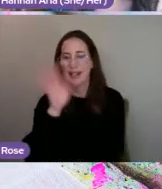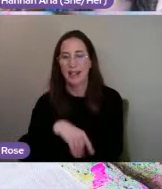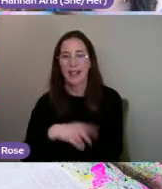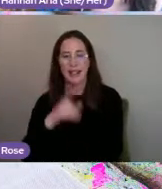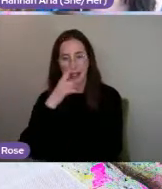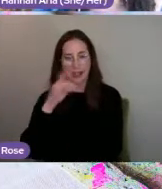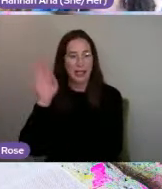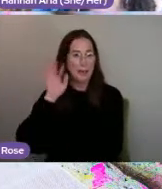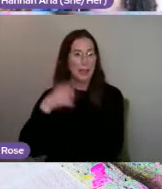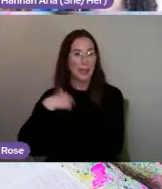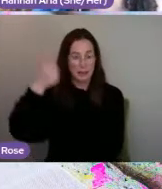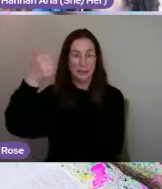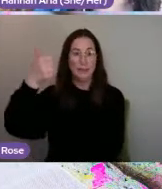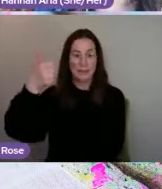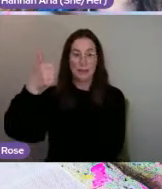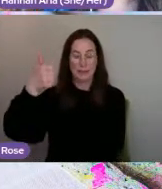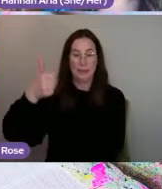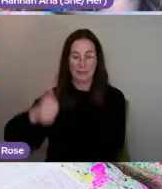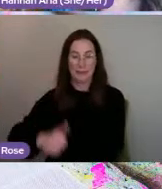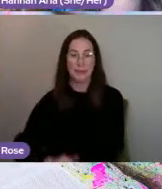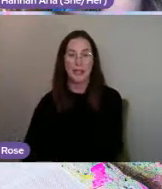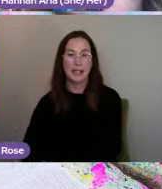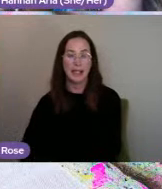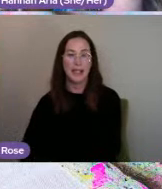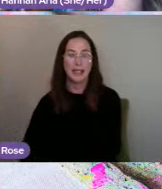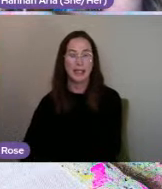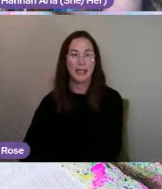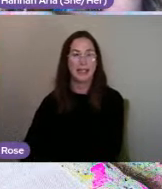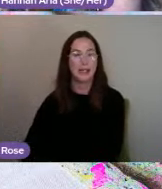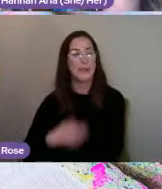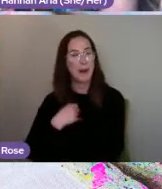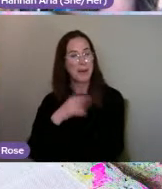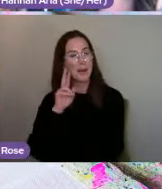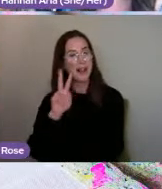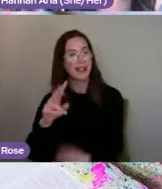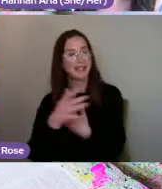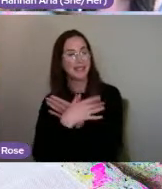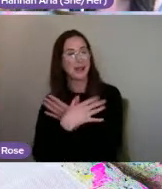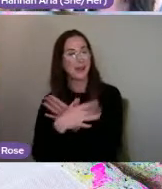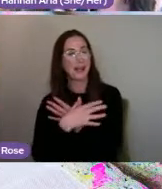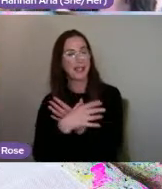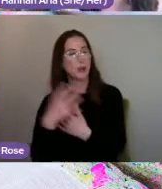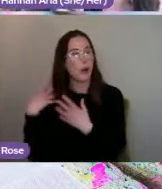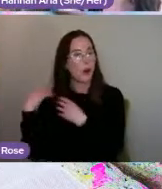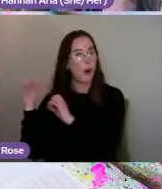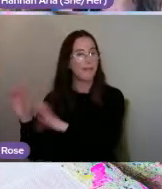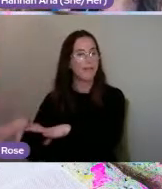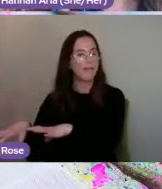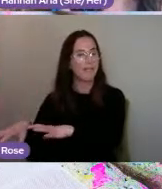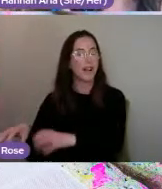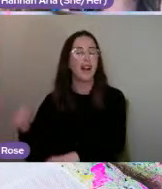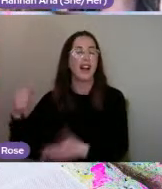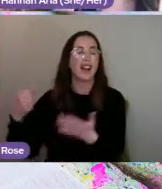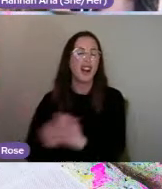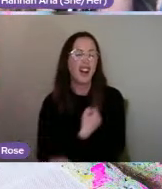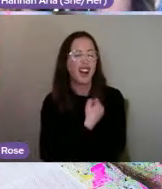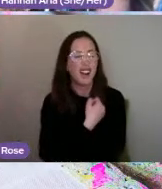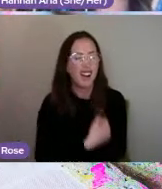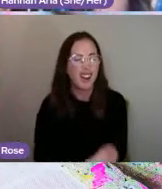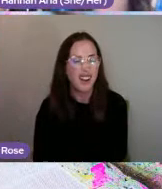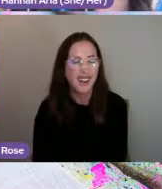Can you all hear me? Yes, we can. Although we would like to see your wings, or have you taken your wings off? Oh, I've taken my wings off.